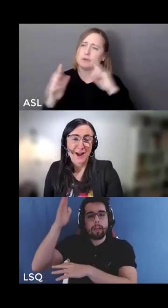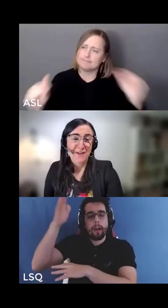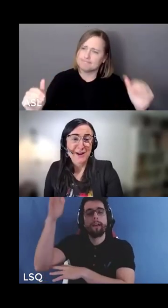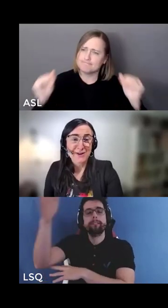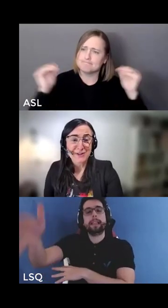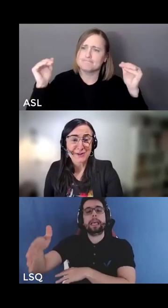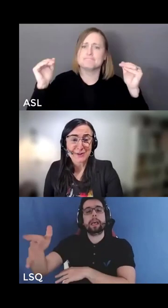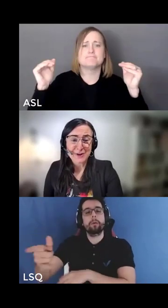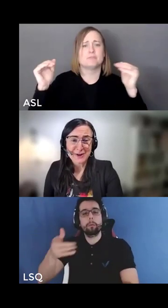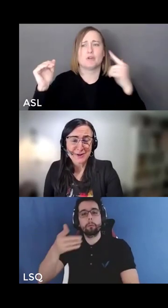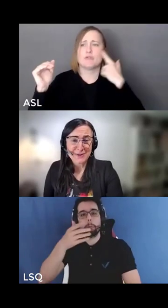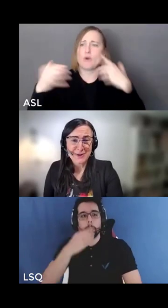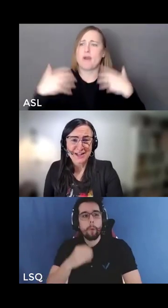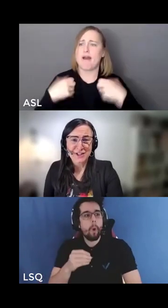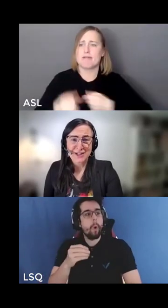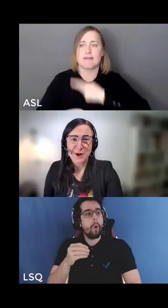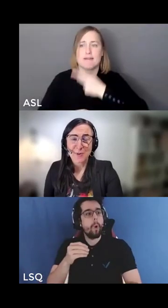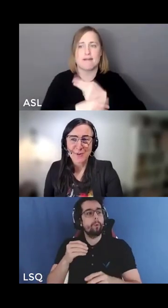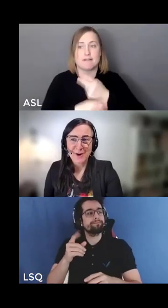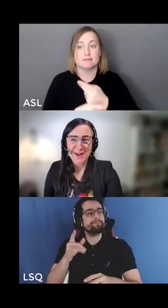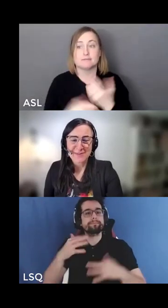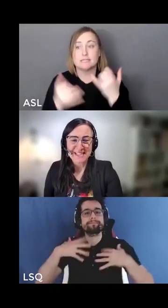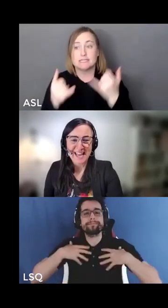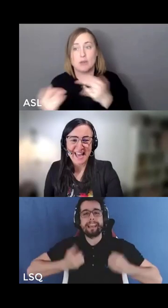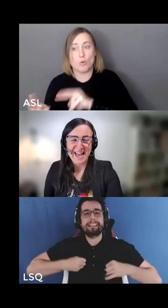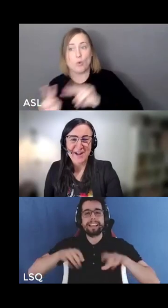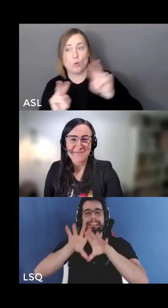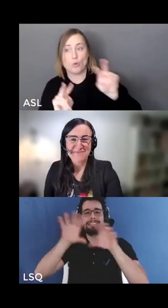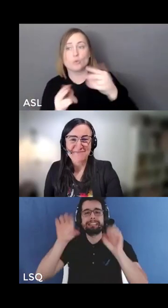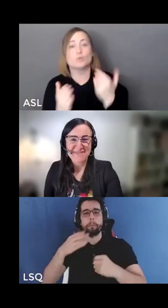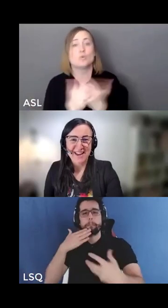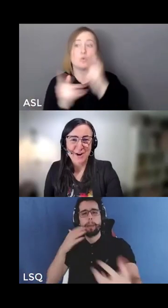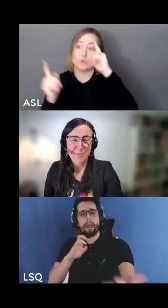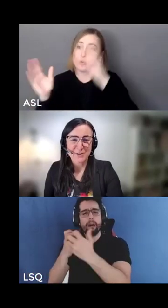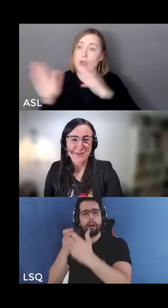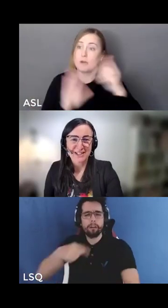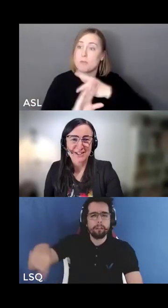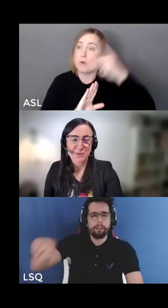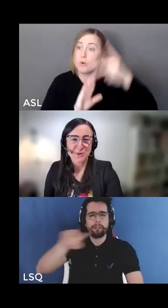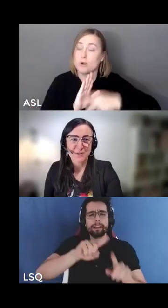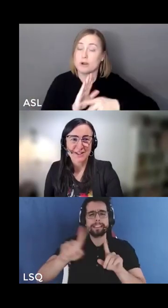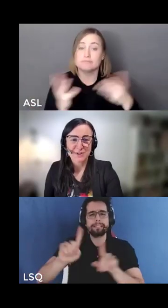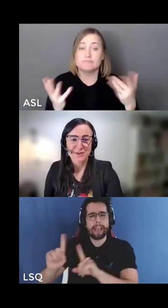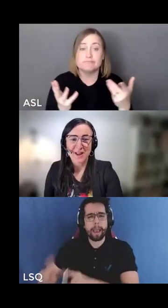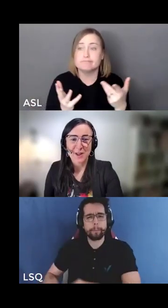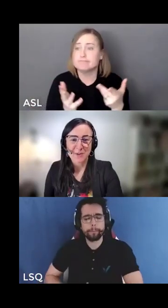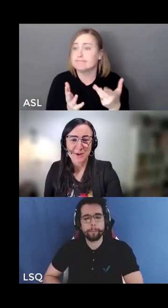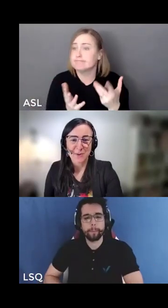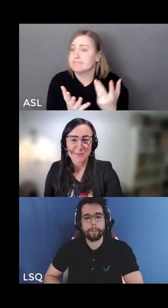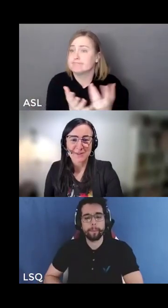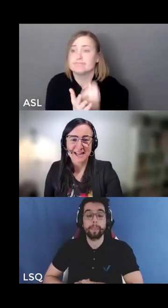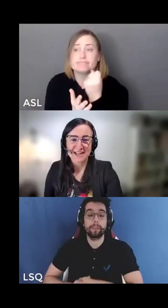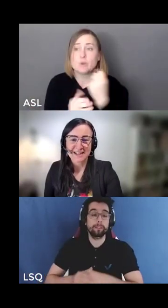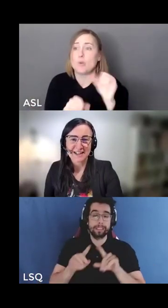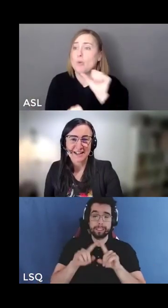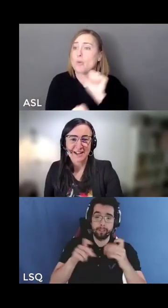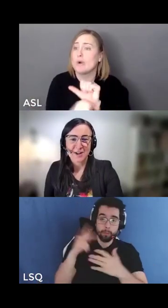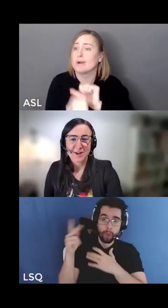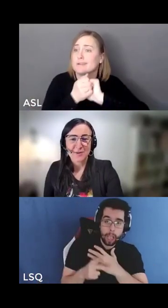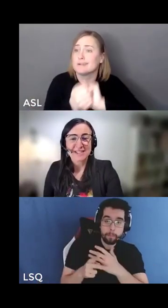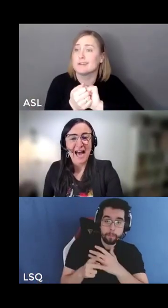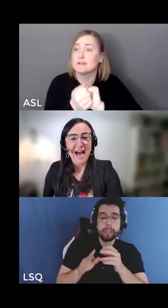I invite you to look at our new strategy and our programs and opportunities to work with us which are available on our website